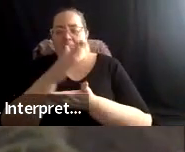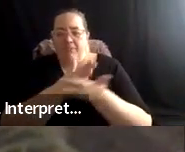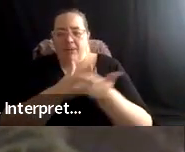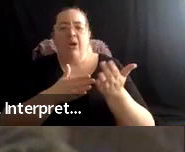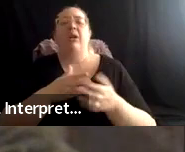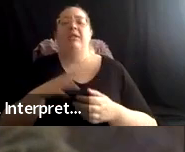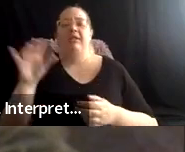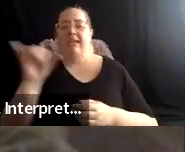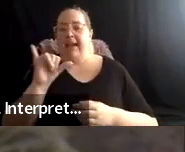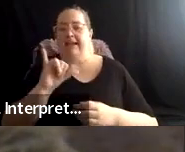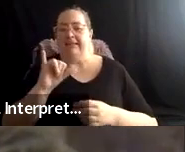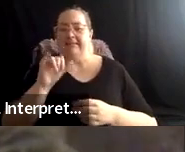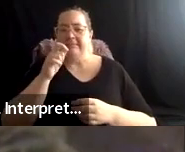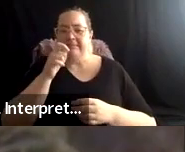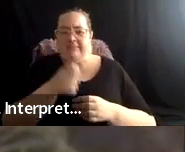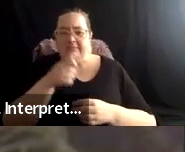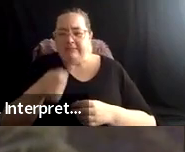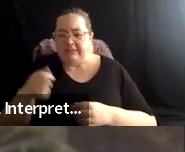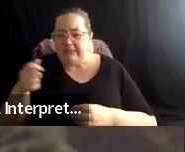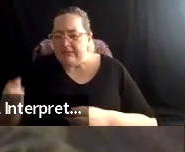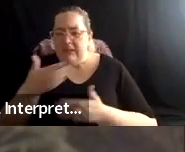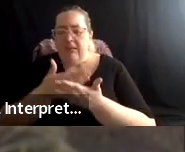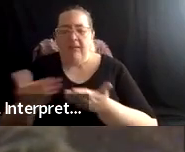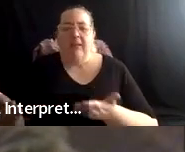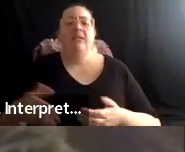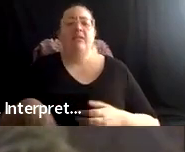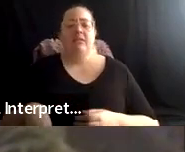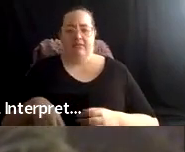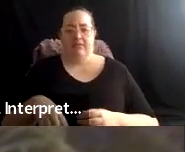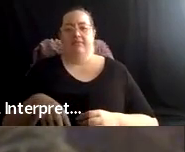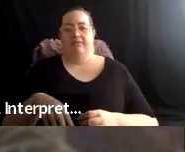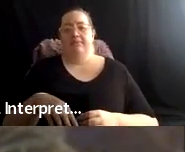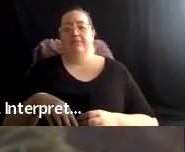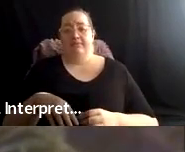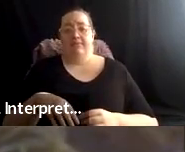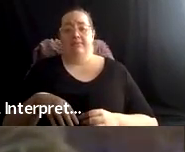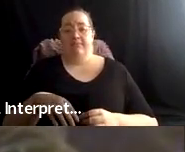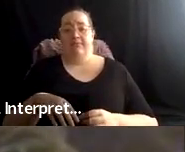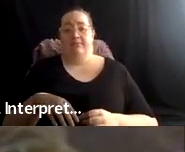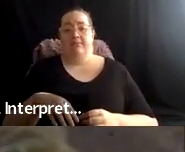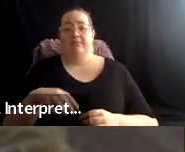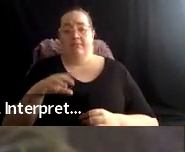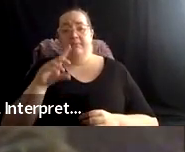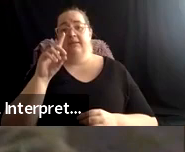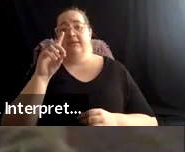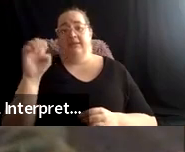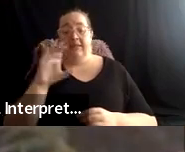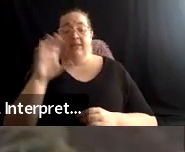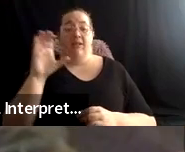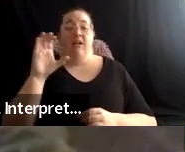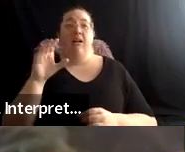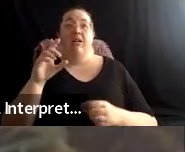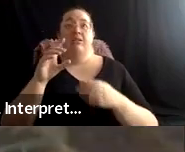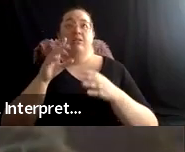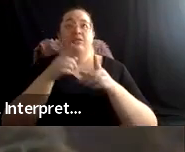I know, um, me and your colleagues was part of, um, um, the call track spent a lot of time talking about how do I change the invoicing process to